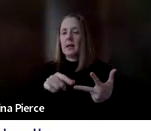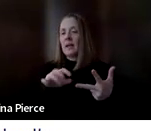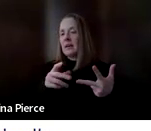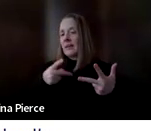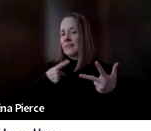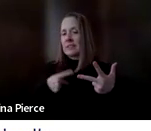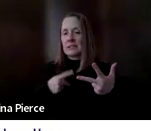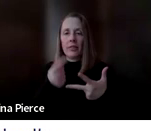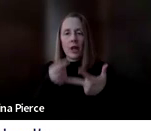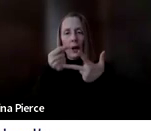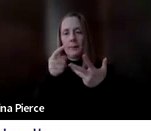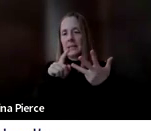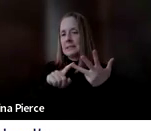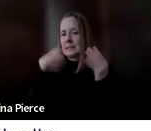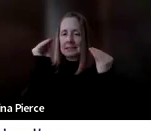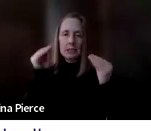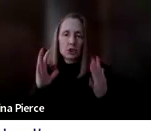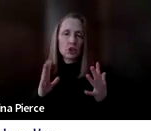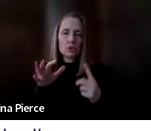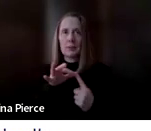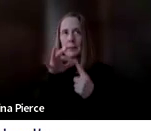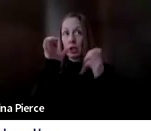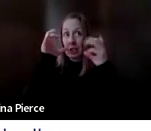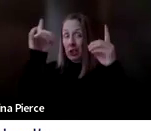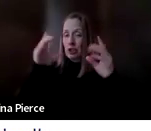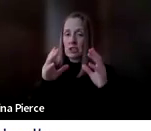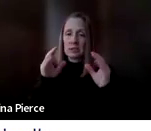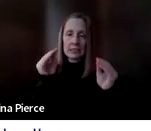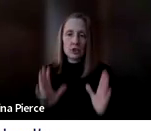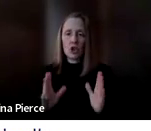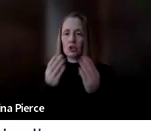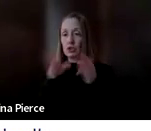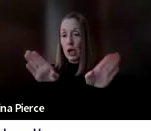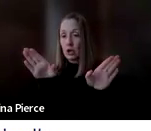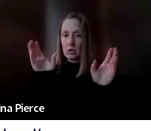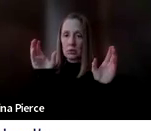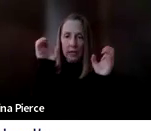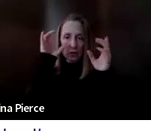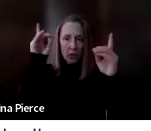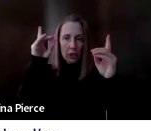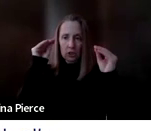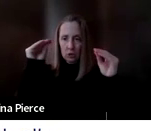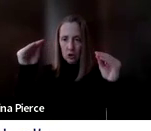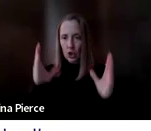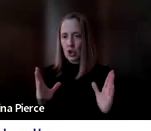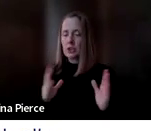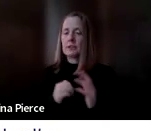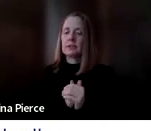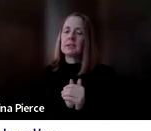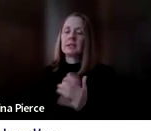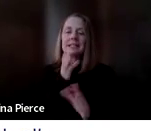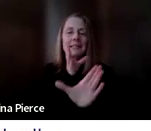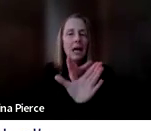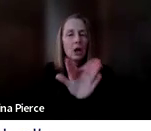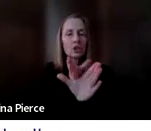and so on. say teachers like that could be a special education teacher, their general education teacher, could be their specials teachers, psychologists,